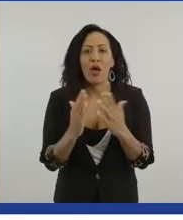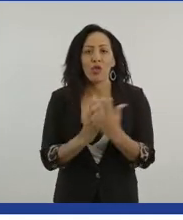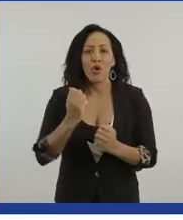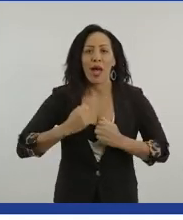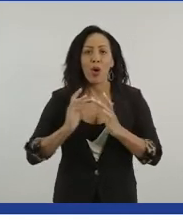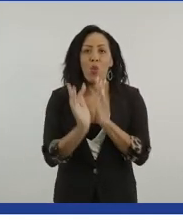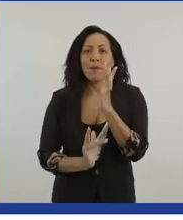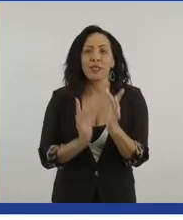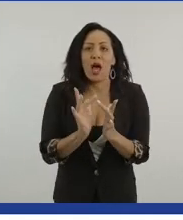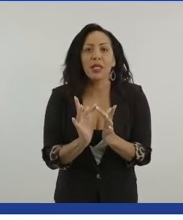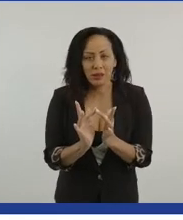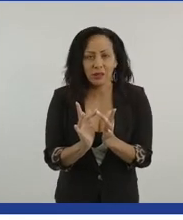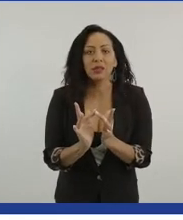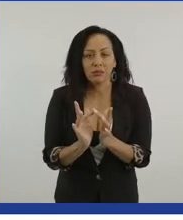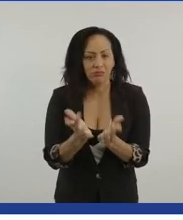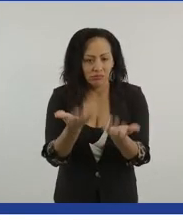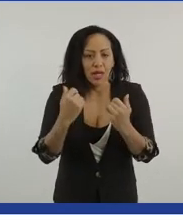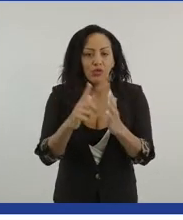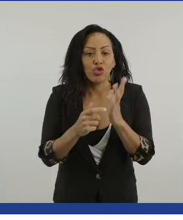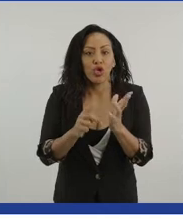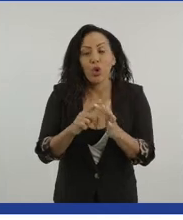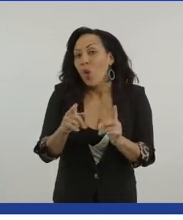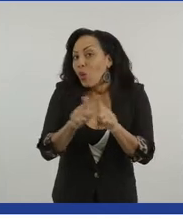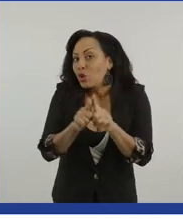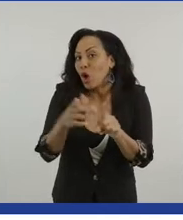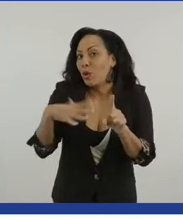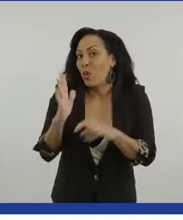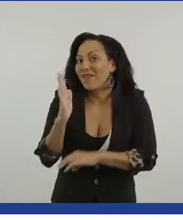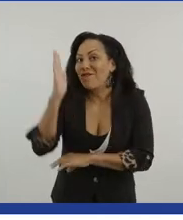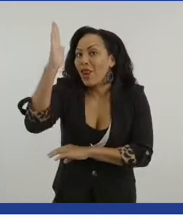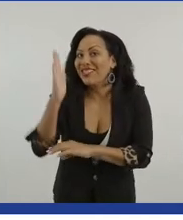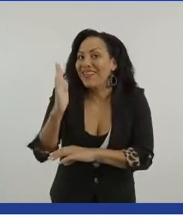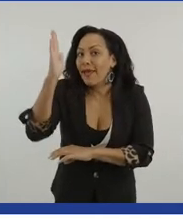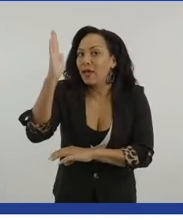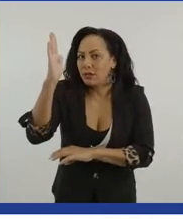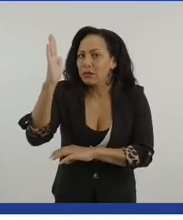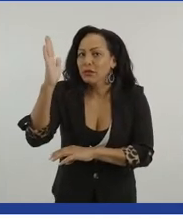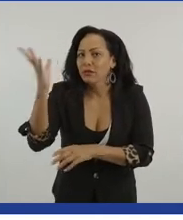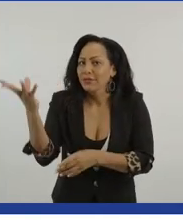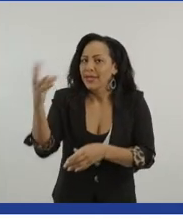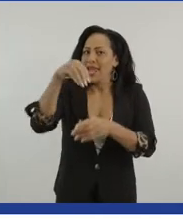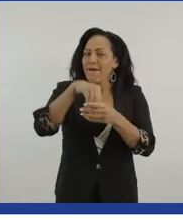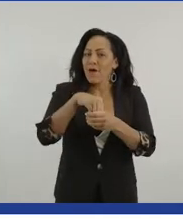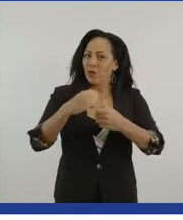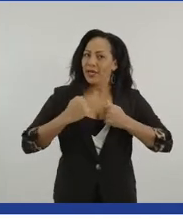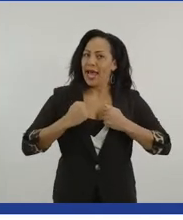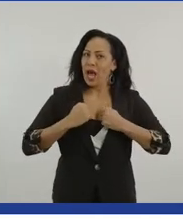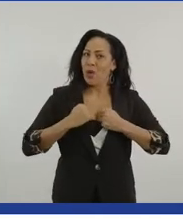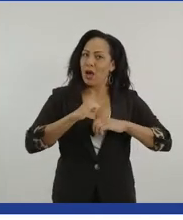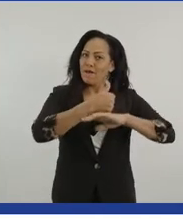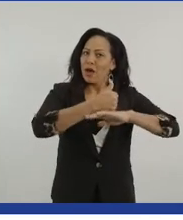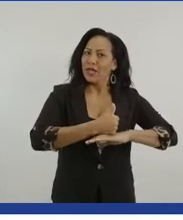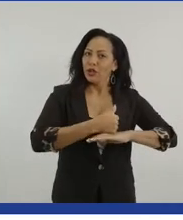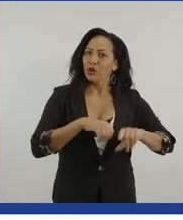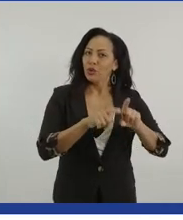in June. Also, we're looking for volunteers to, to, um, to get involved with the foundation as well, because that's something that's really